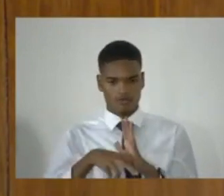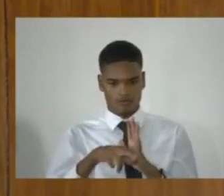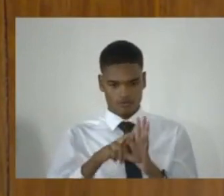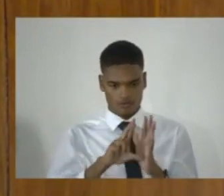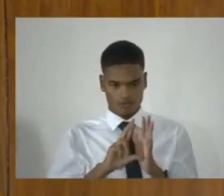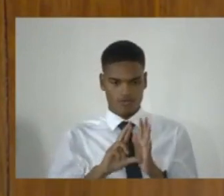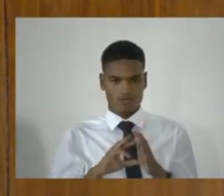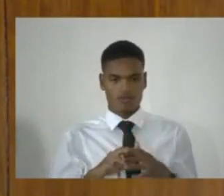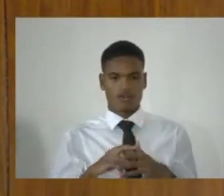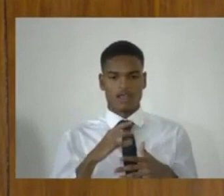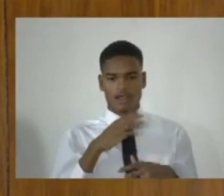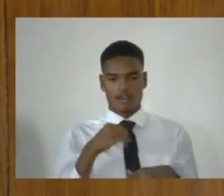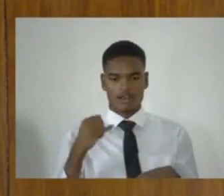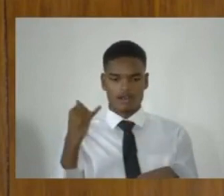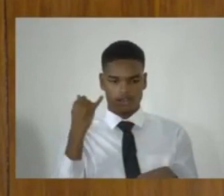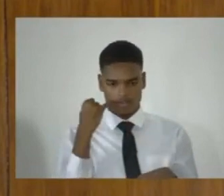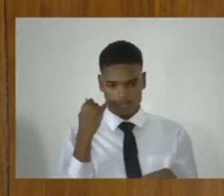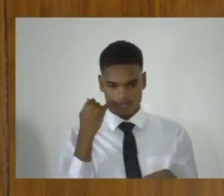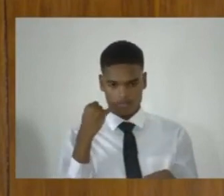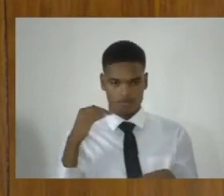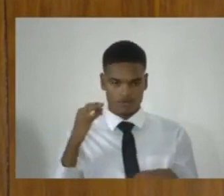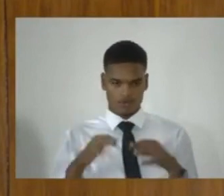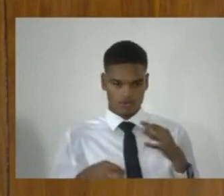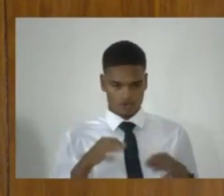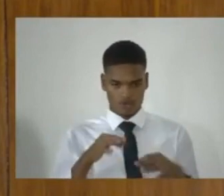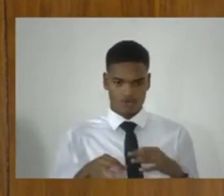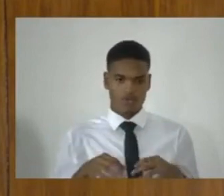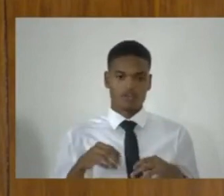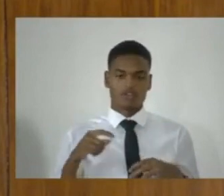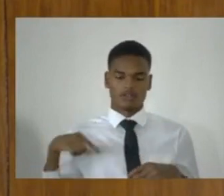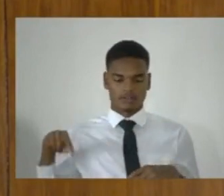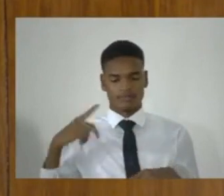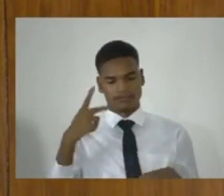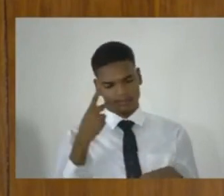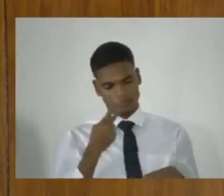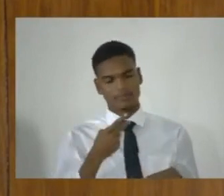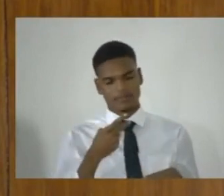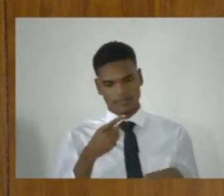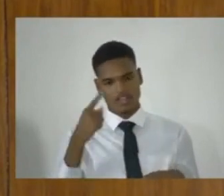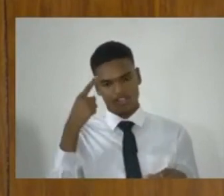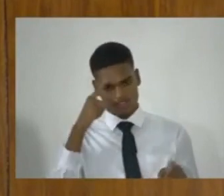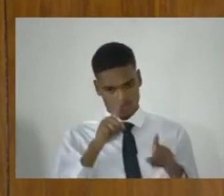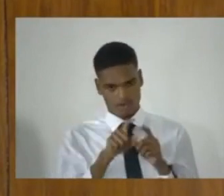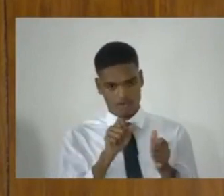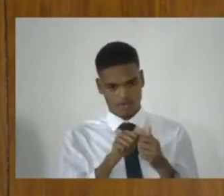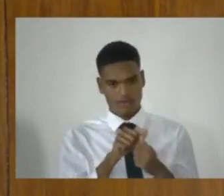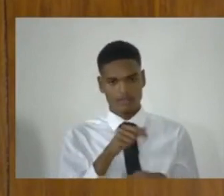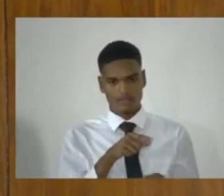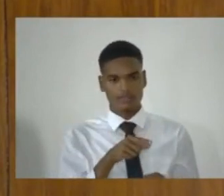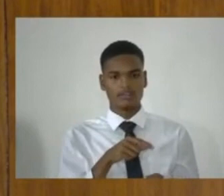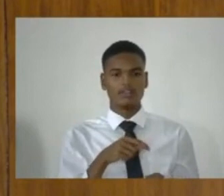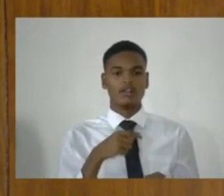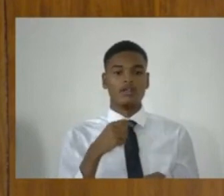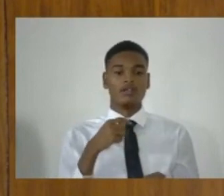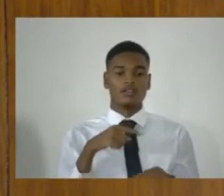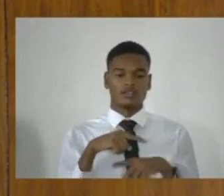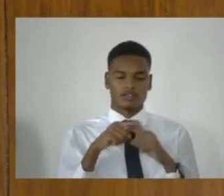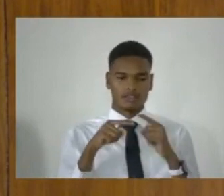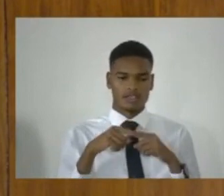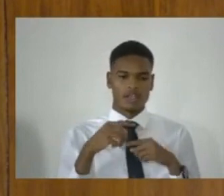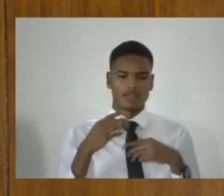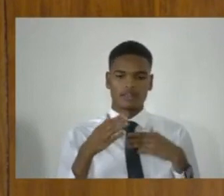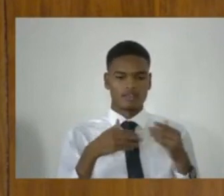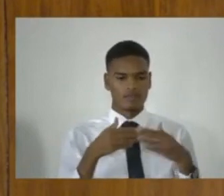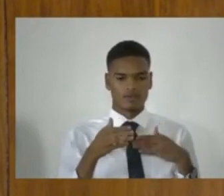And if the judge of the Court of Appeal agrees with that assessment by the trial court, then even though